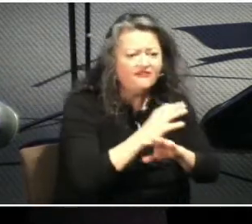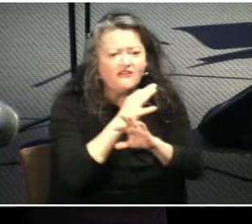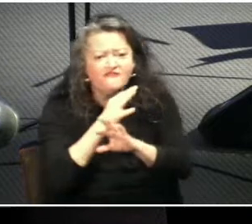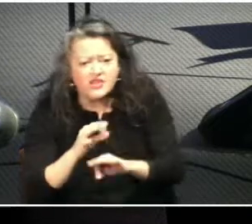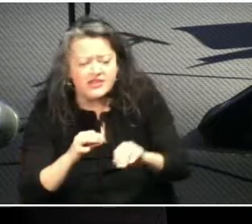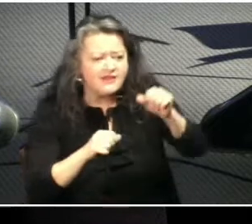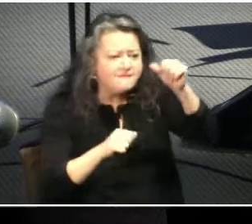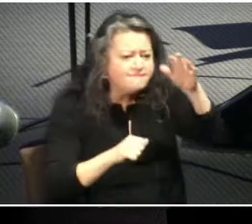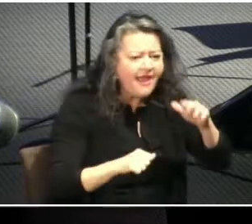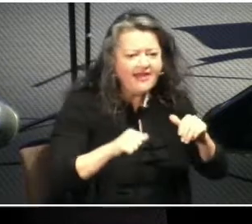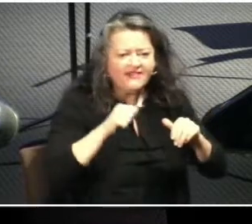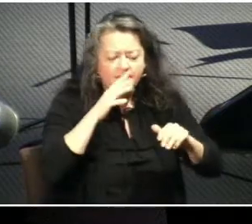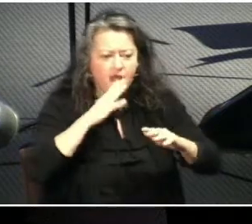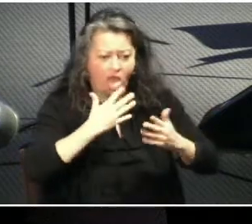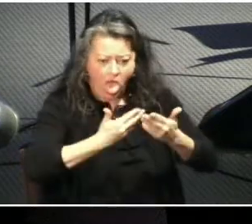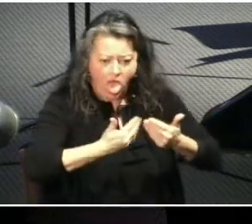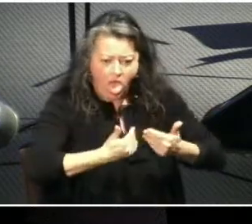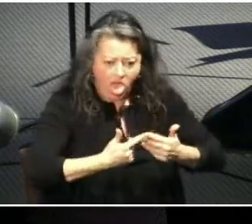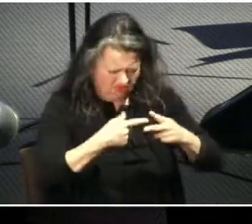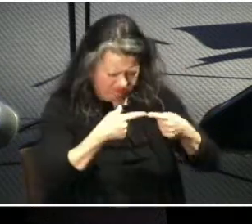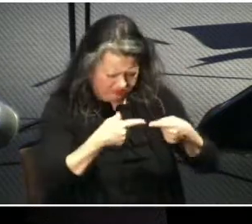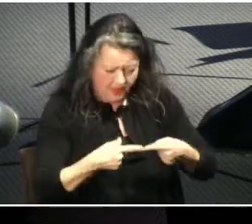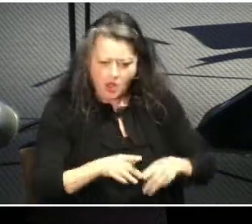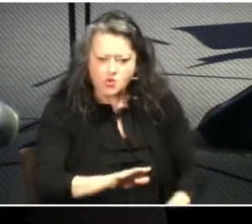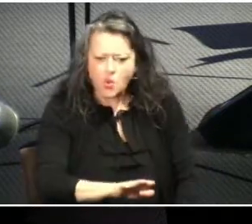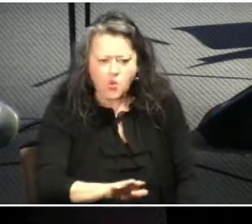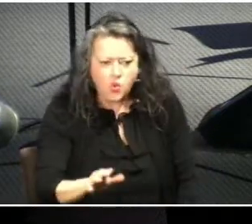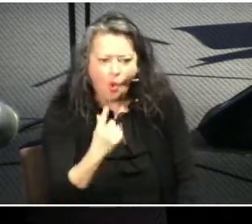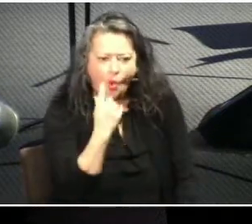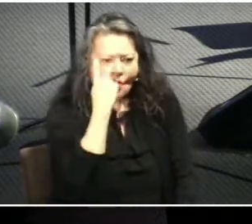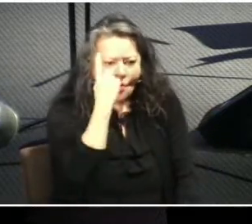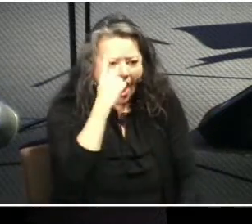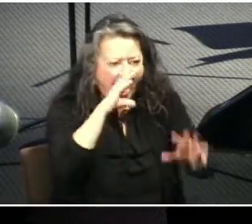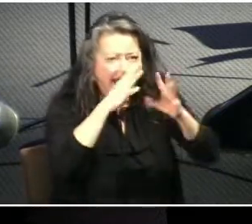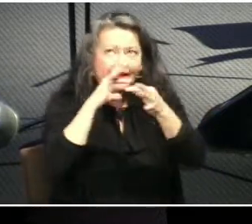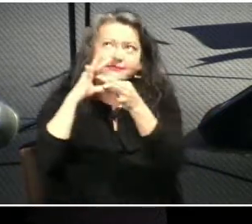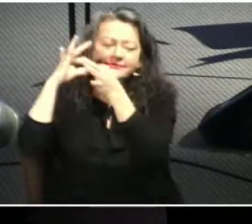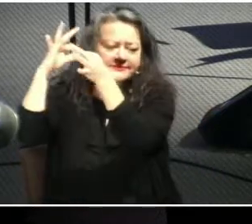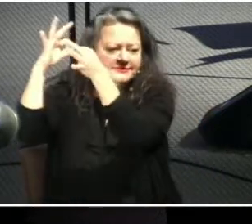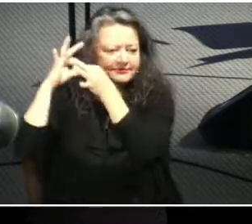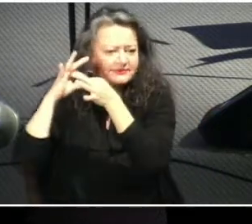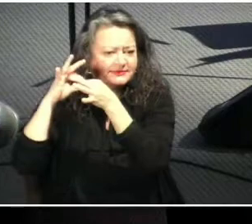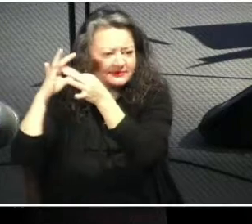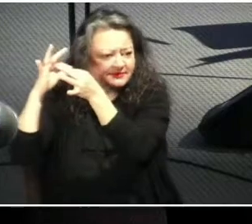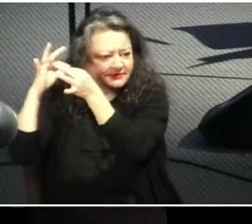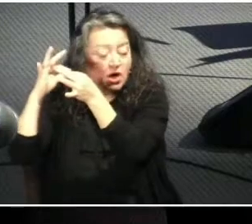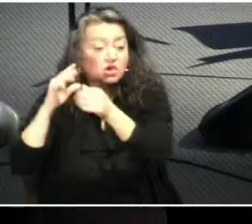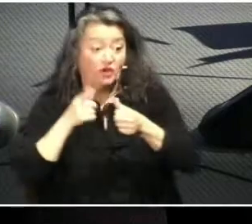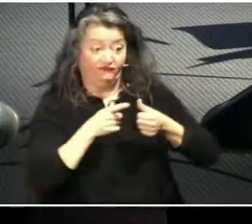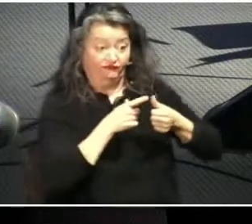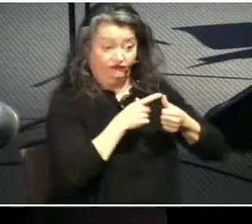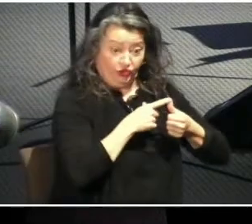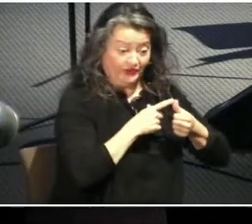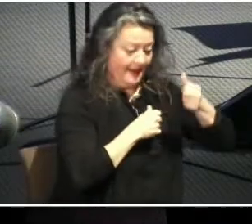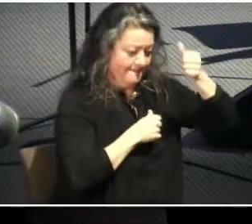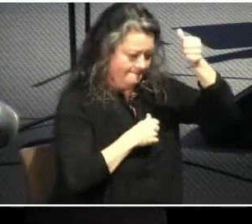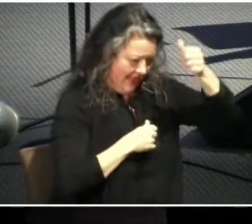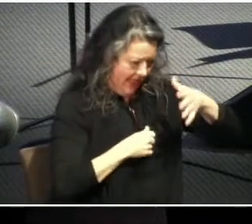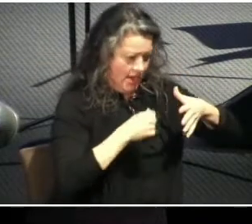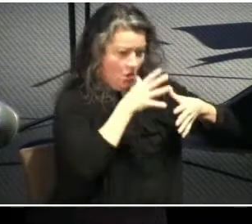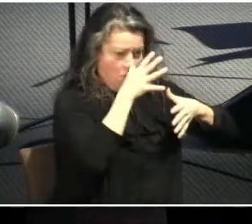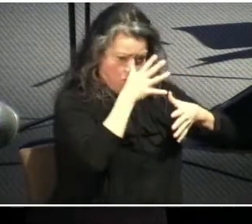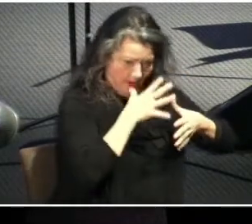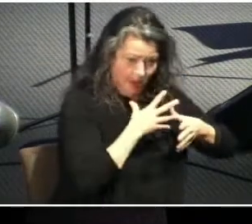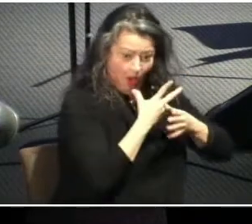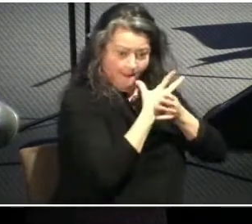all one in christ jesus so god created both males and females in his image and men and women are